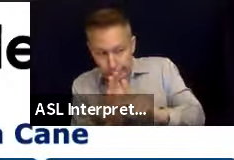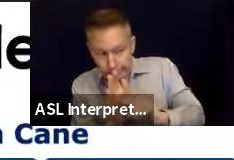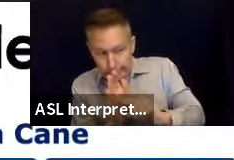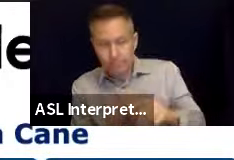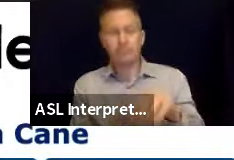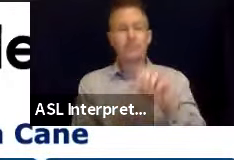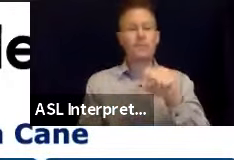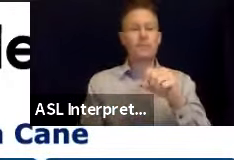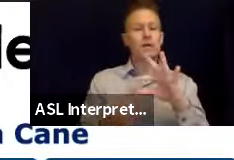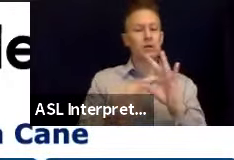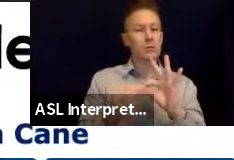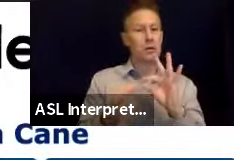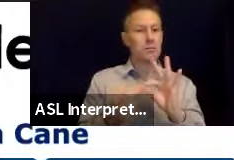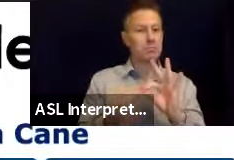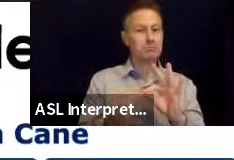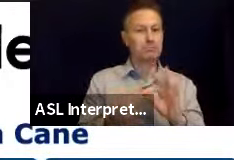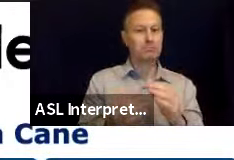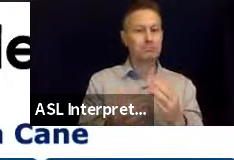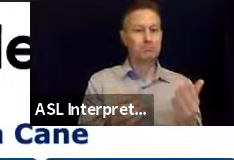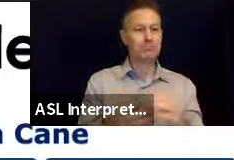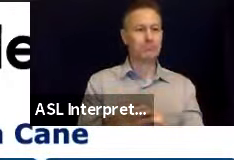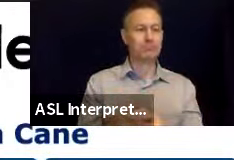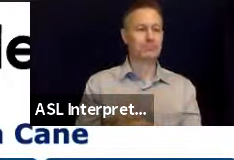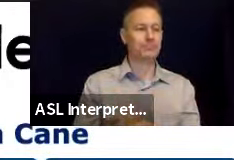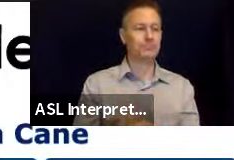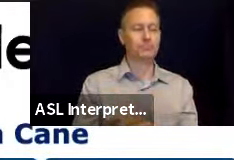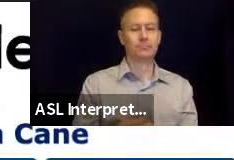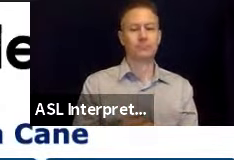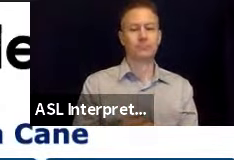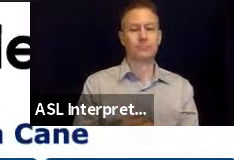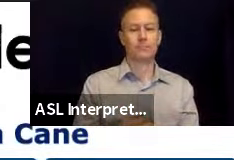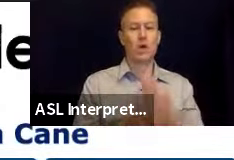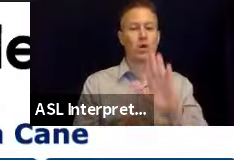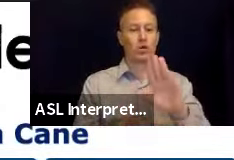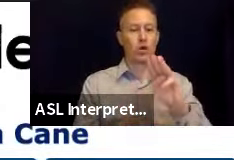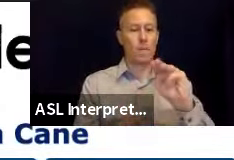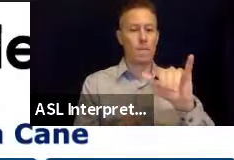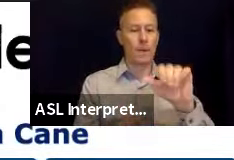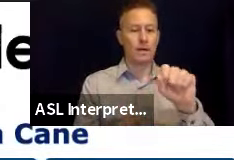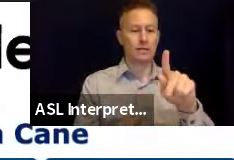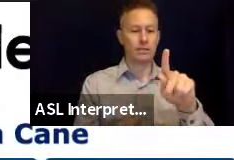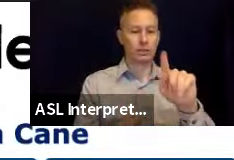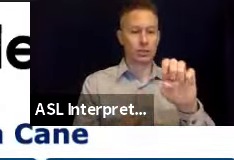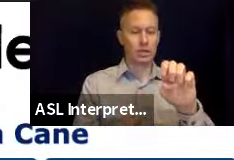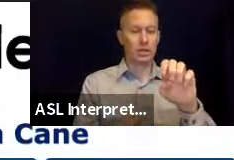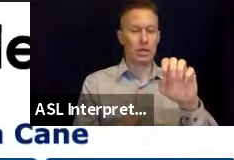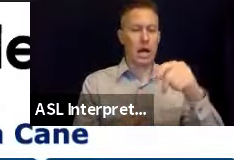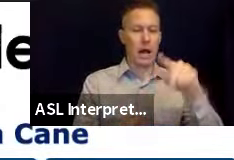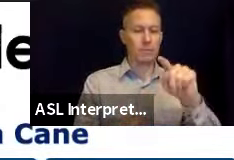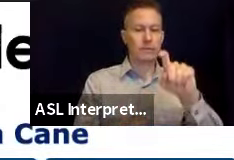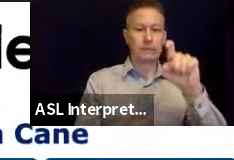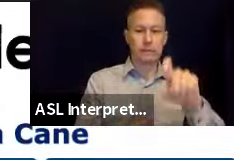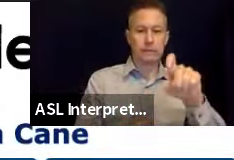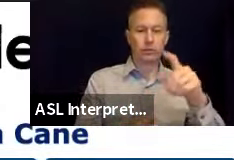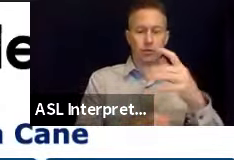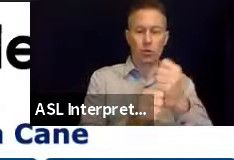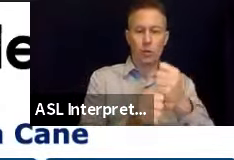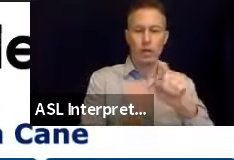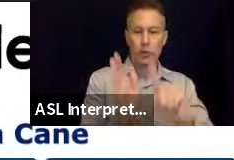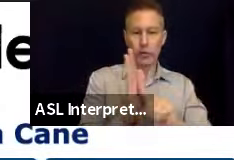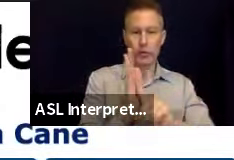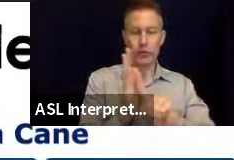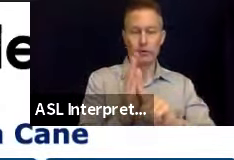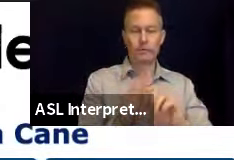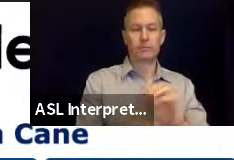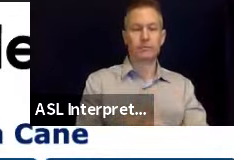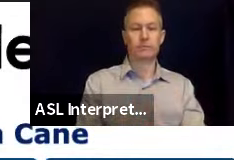comment on that too. You had to have had the My Shake app configured. And